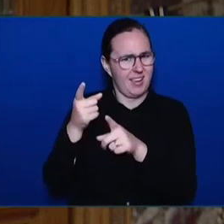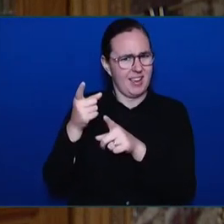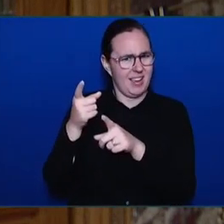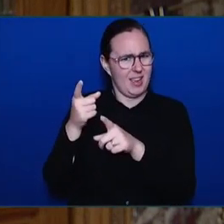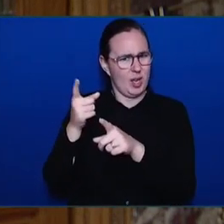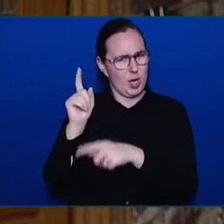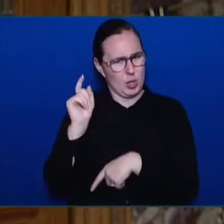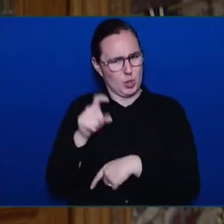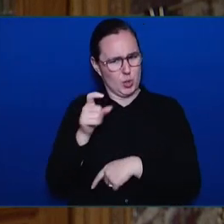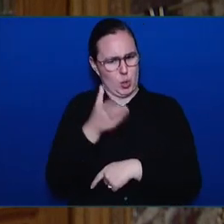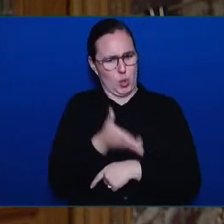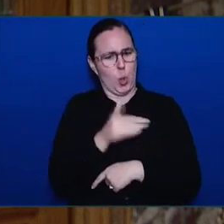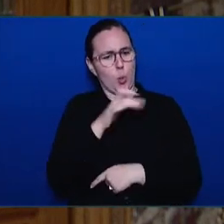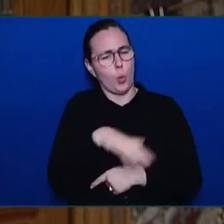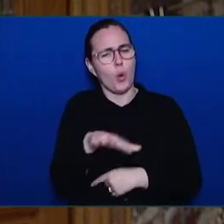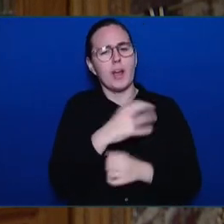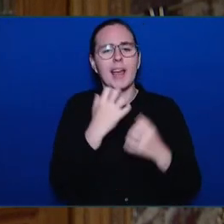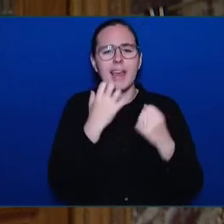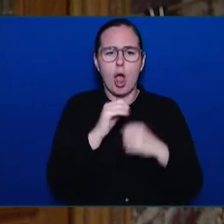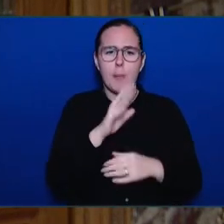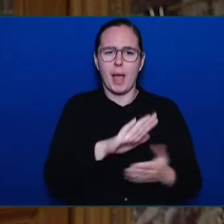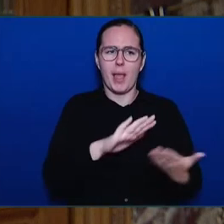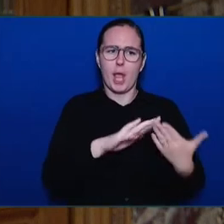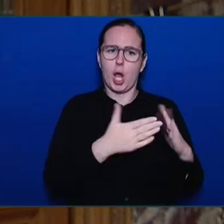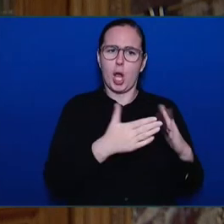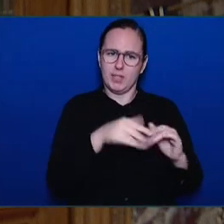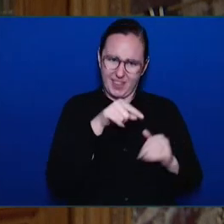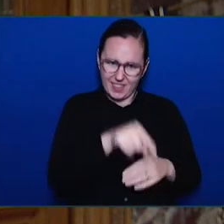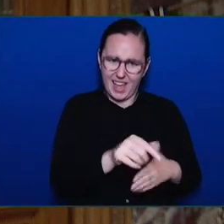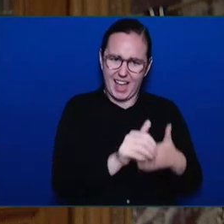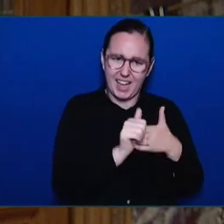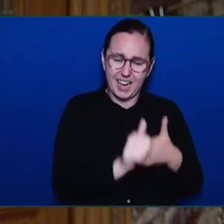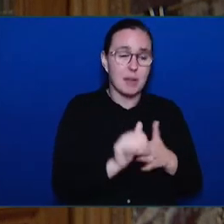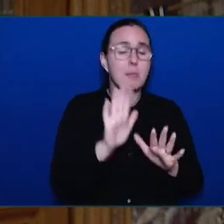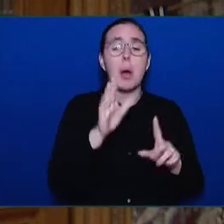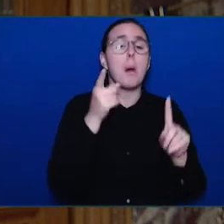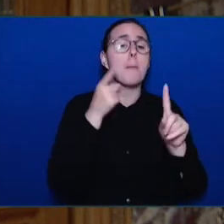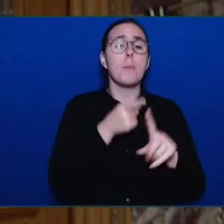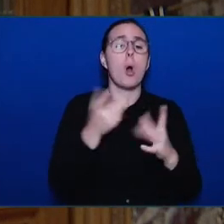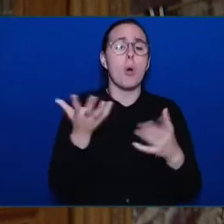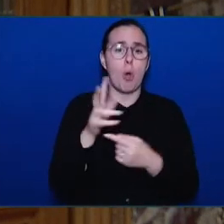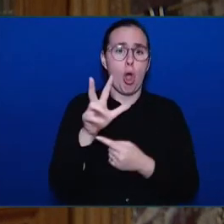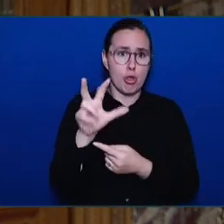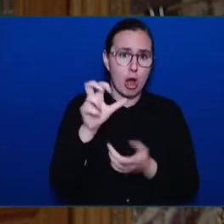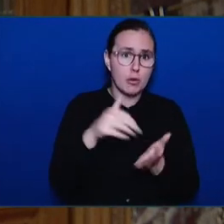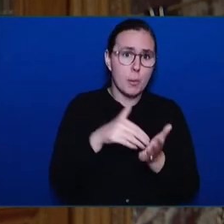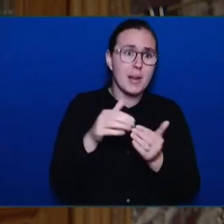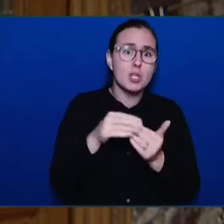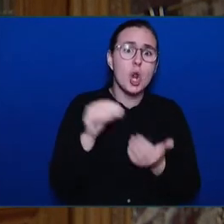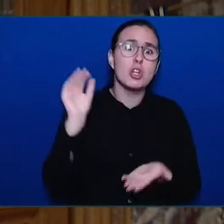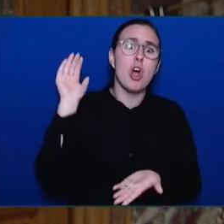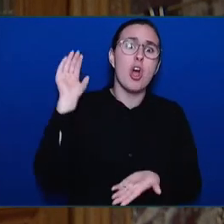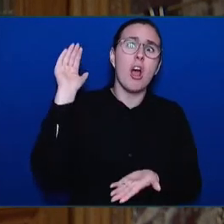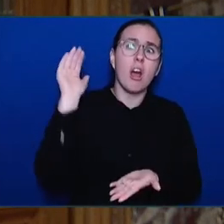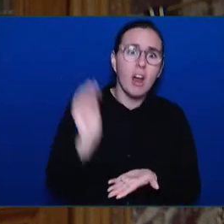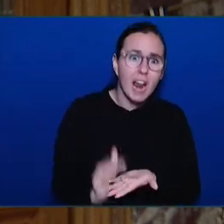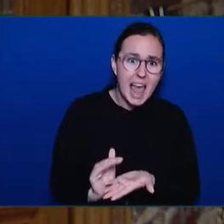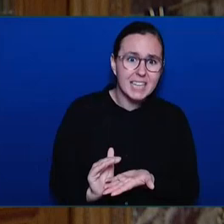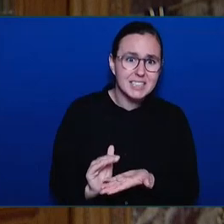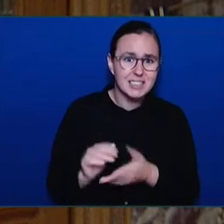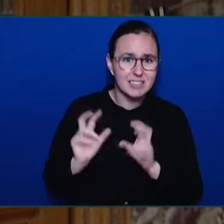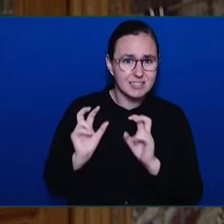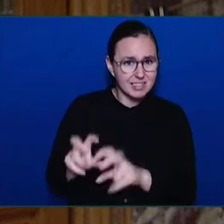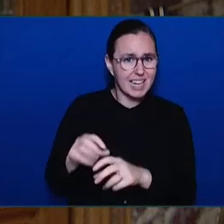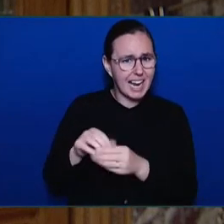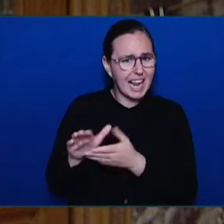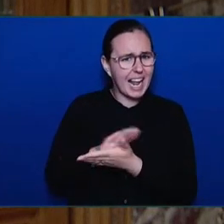million reduction to funding in Clean BC, this government's favourite shield. Why is climate an afterthought in this budget?